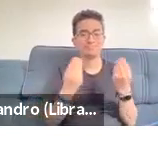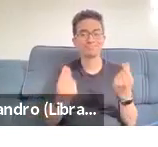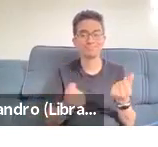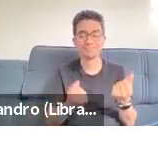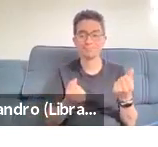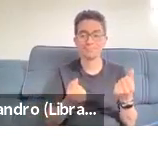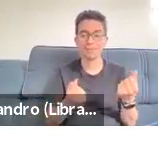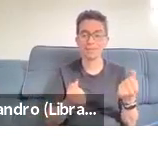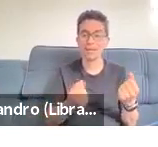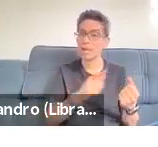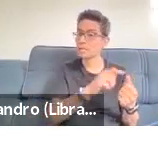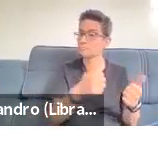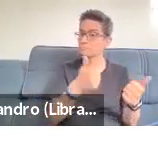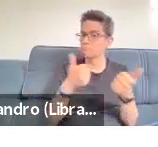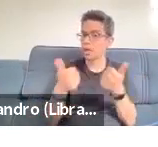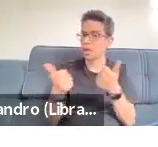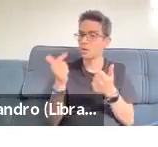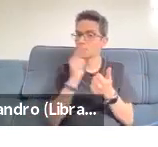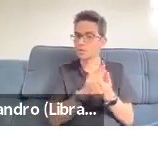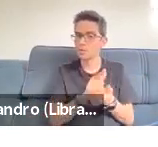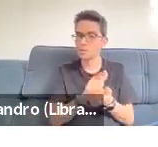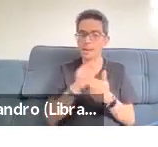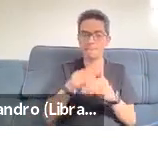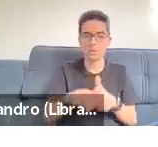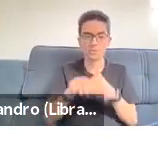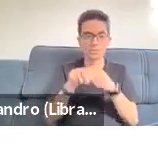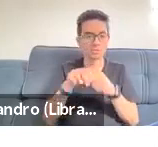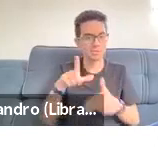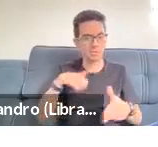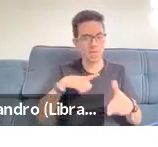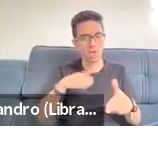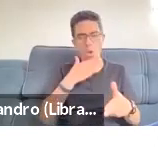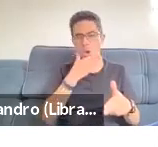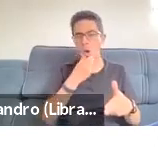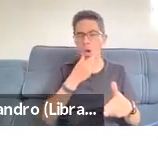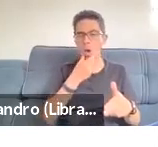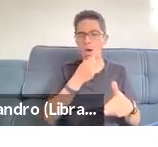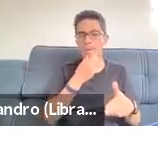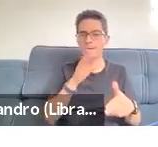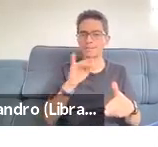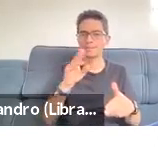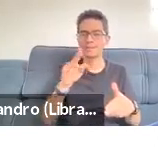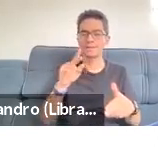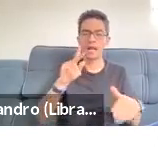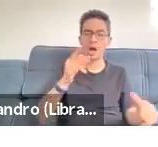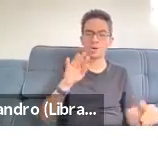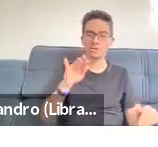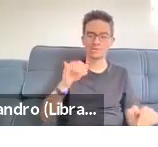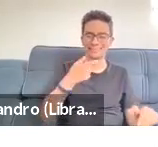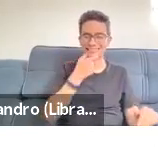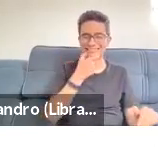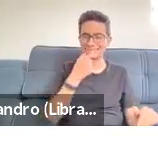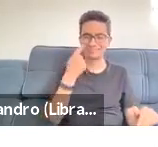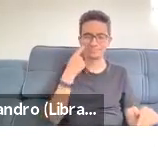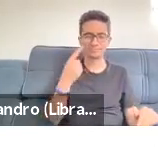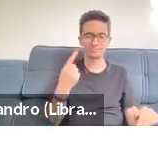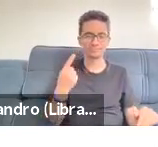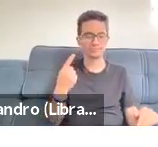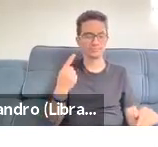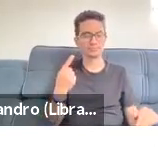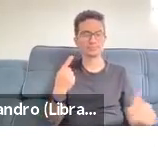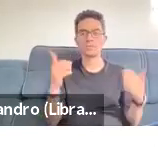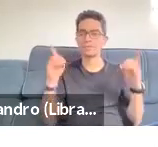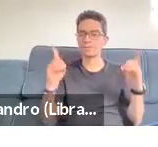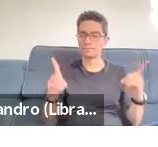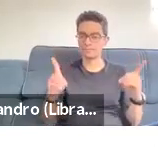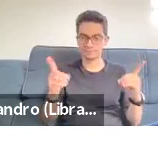But they enhance speech production primarily in pre-planned and predictable contexts or settings and during